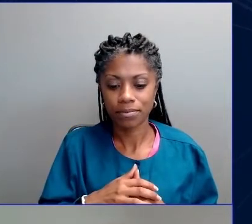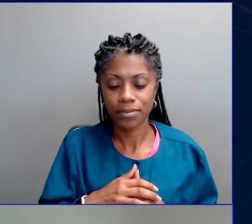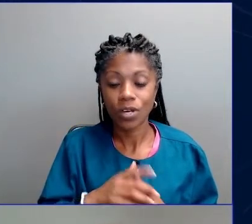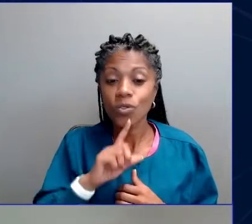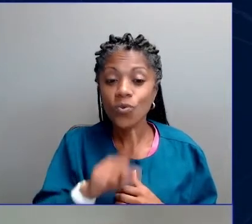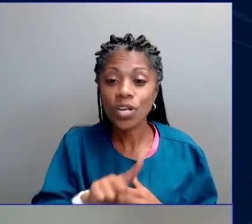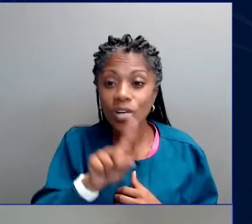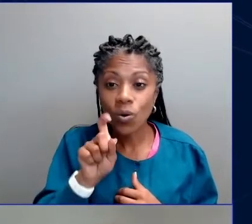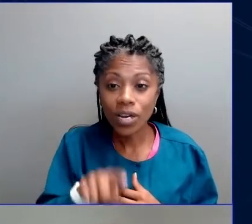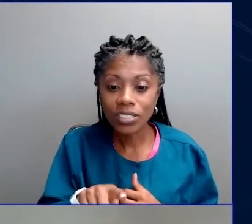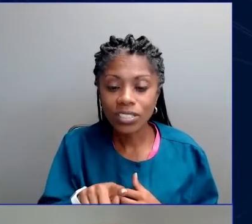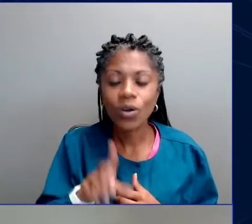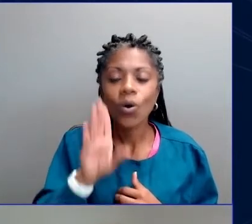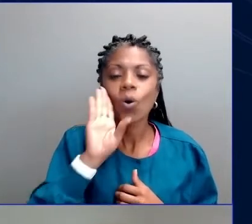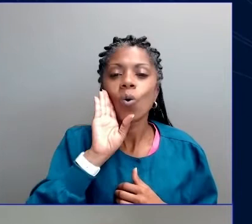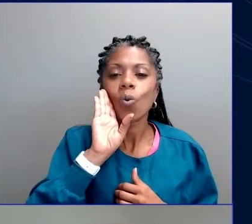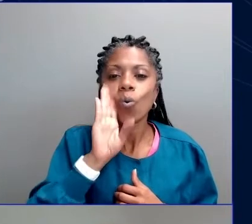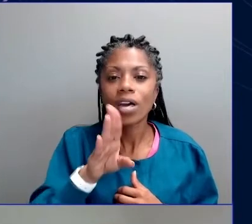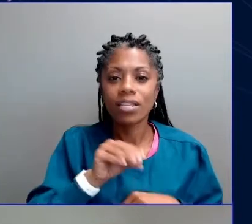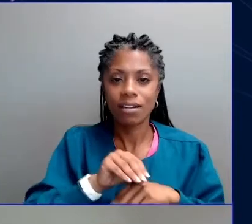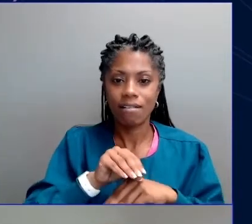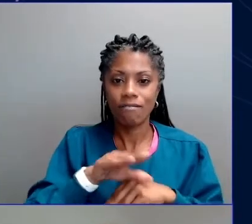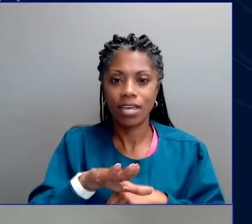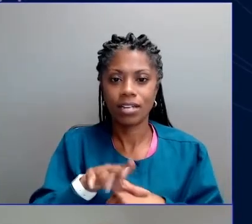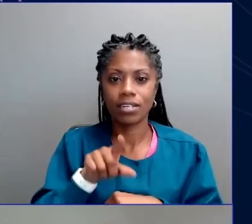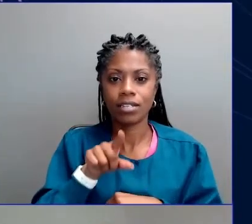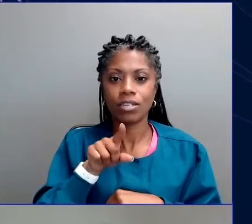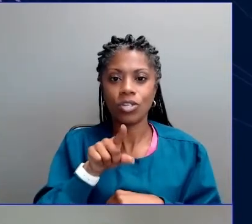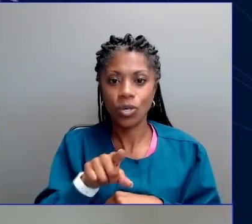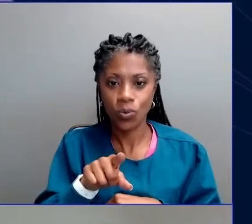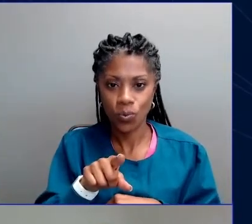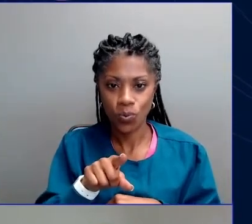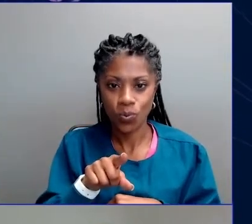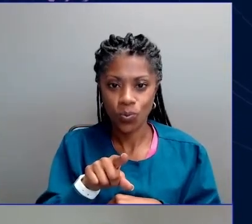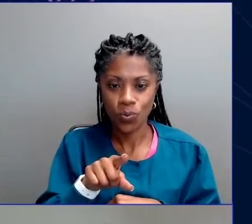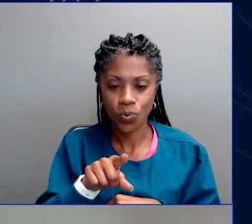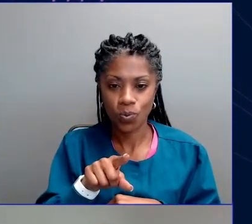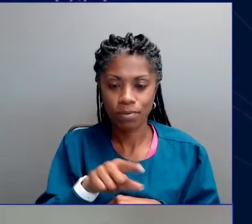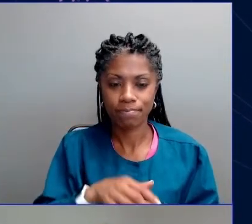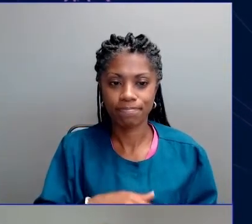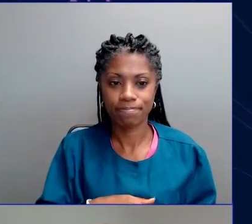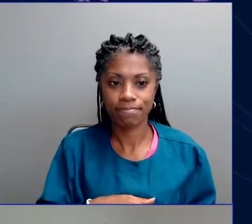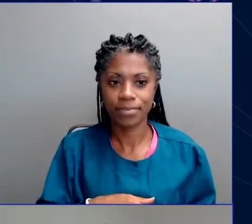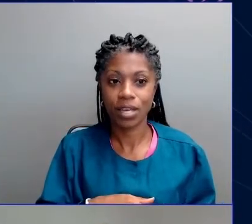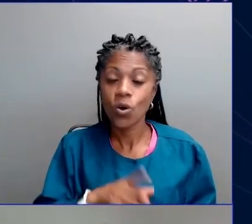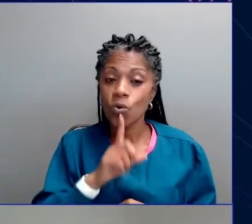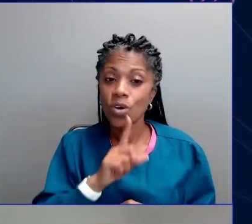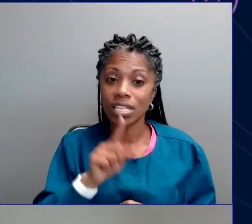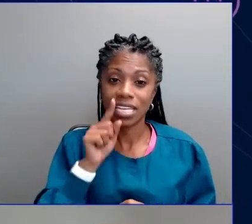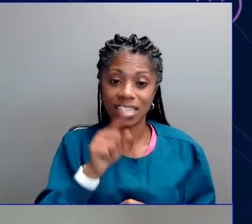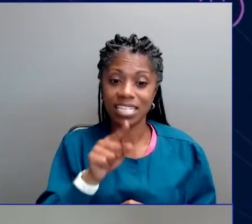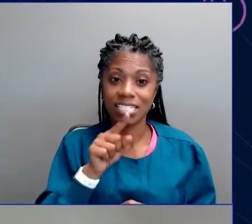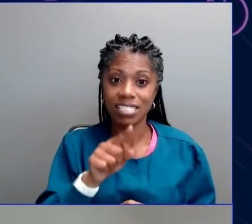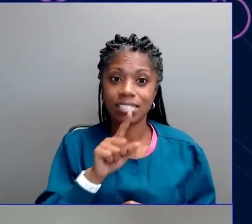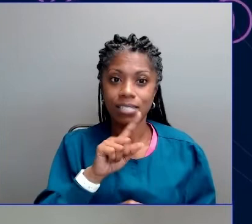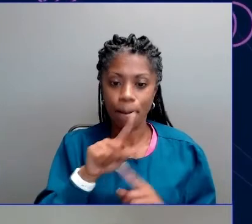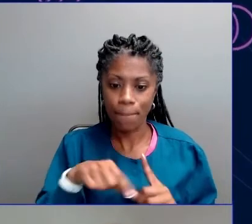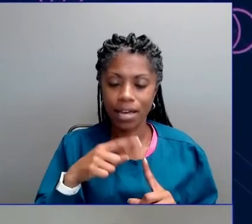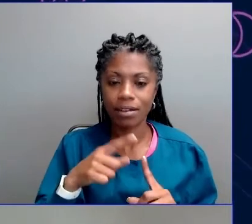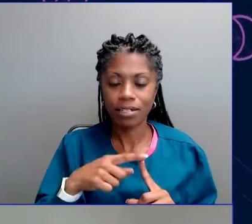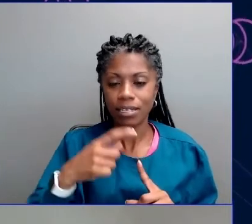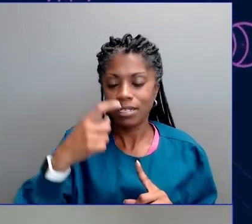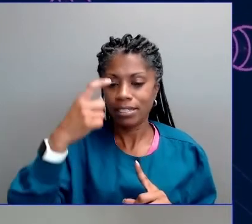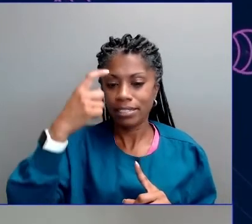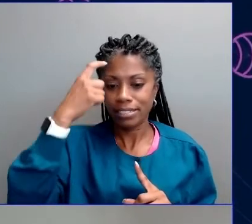We don't think it matters to us. This is psychological distance in spades. But you know what?